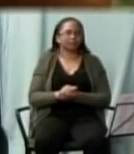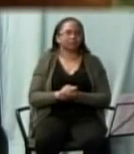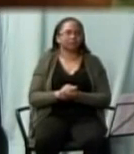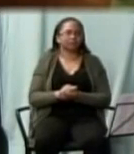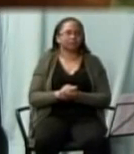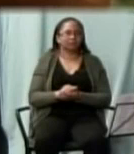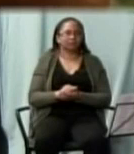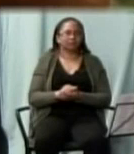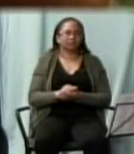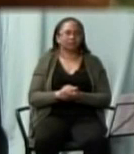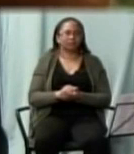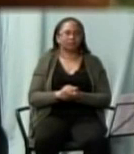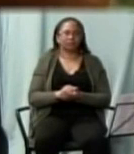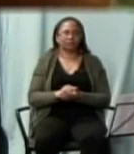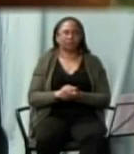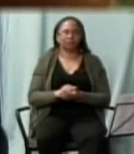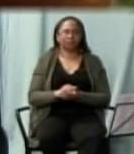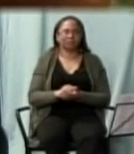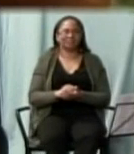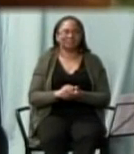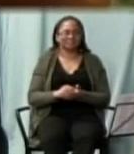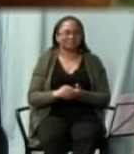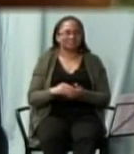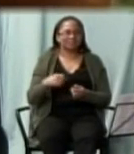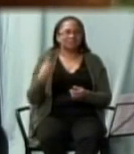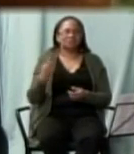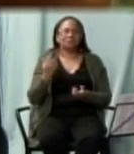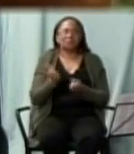in a thing made in Trinidad